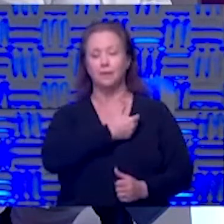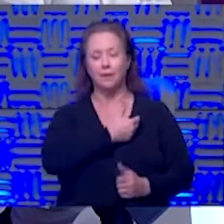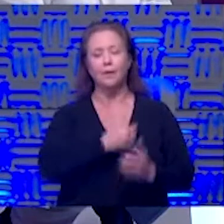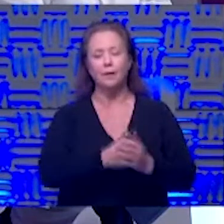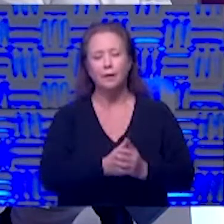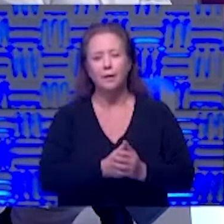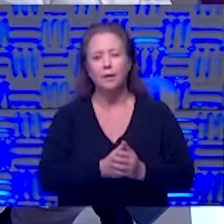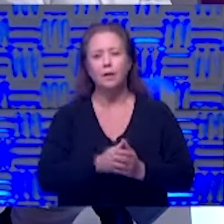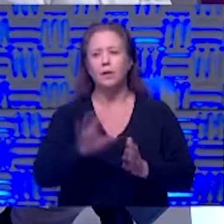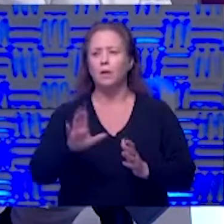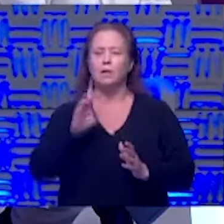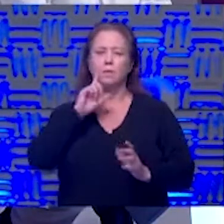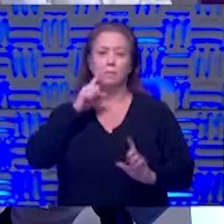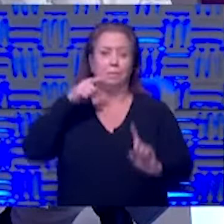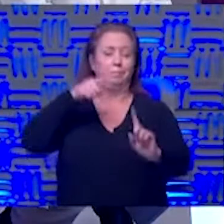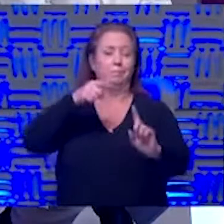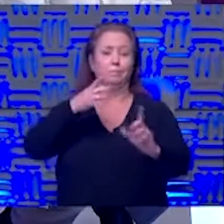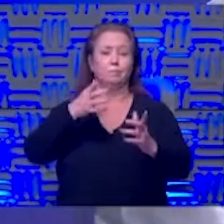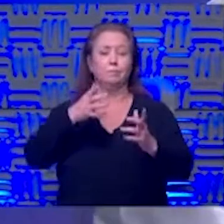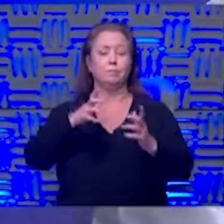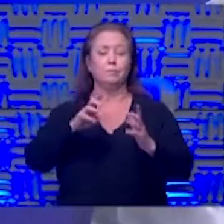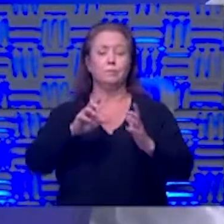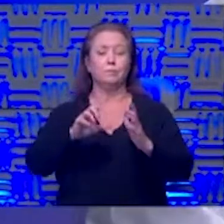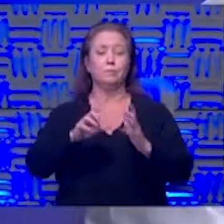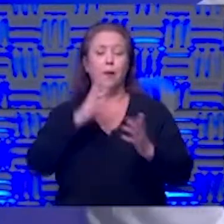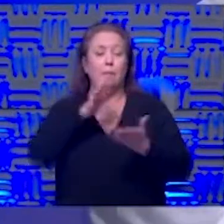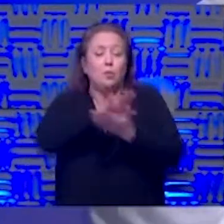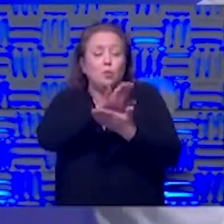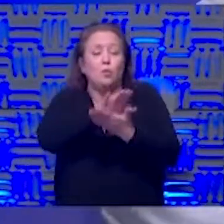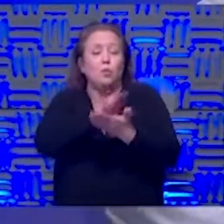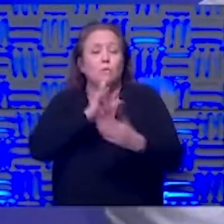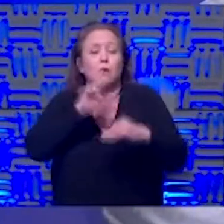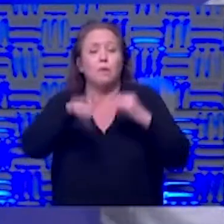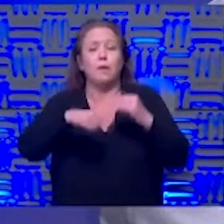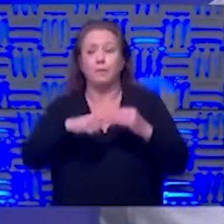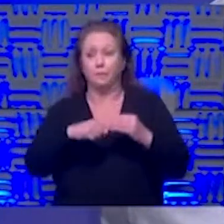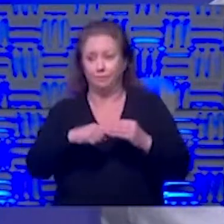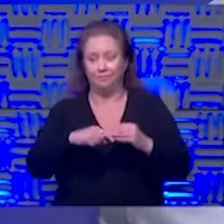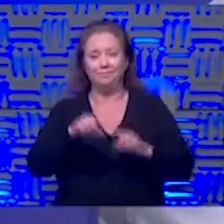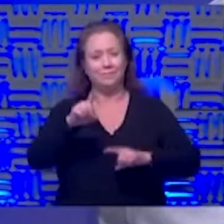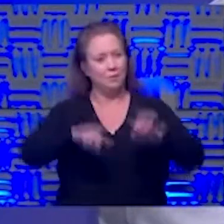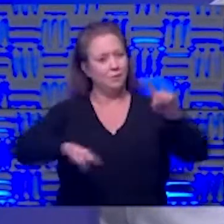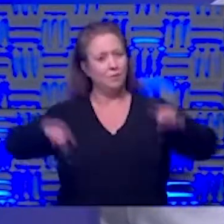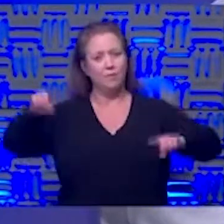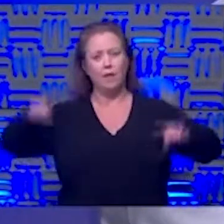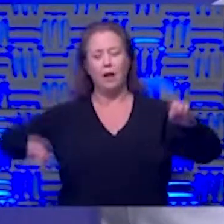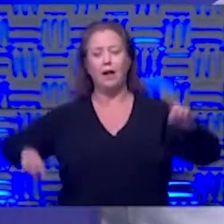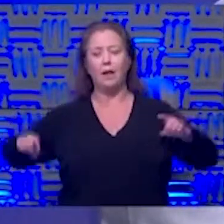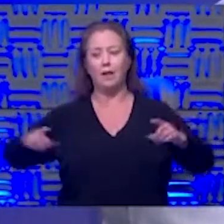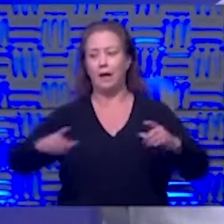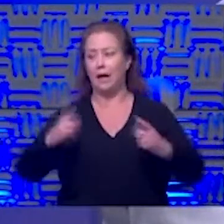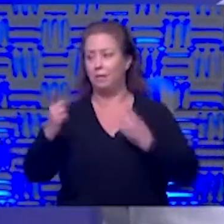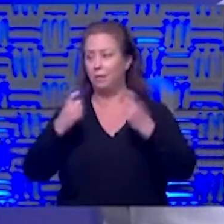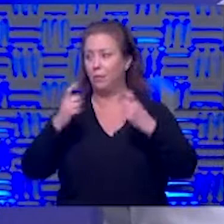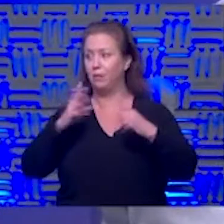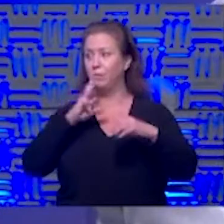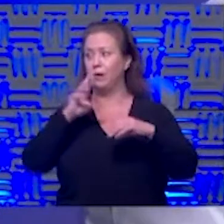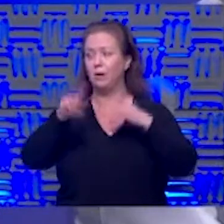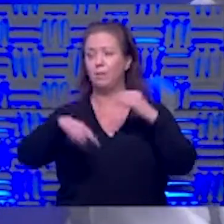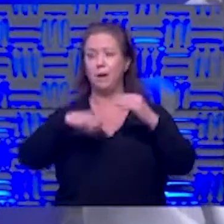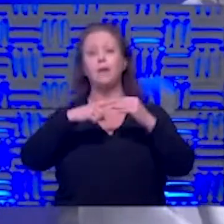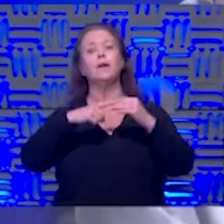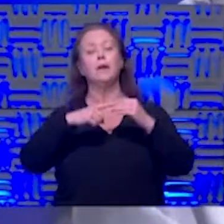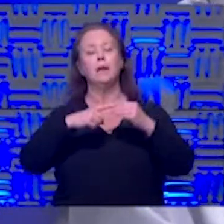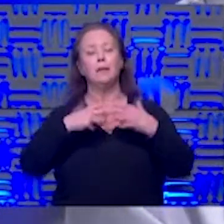what do you think about going back to school what's the good word so there are very there's a lot of aspects to this there really are i've got some questions here we're going to take